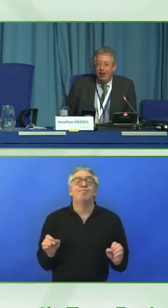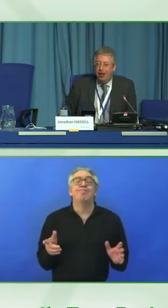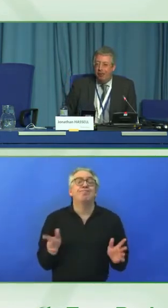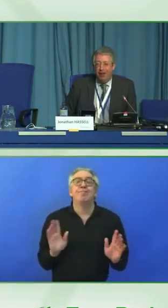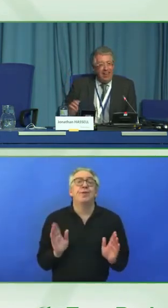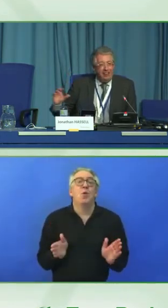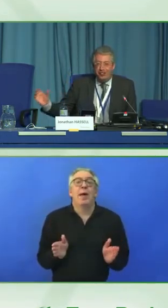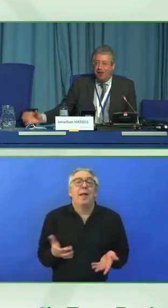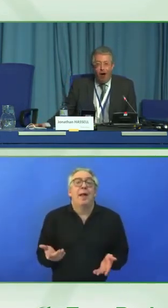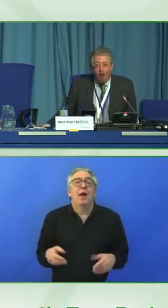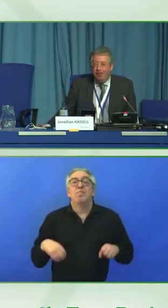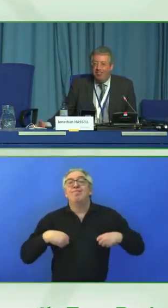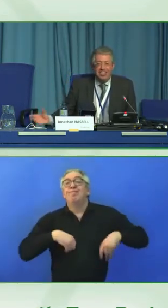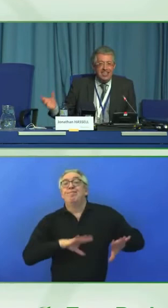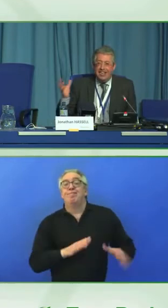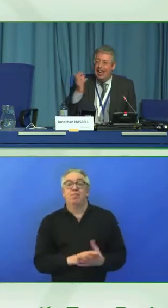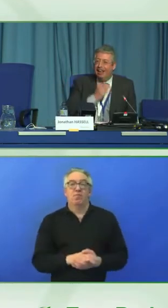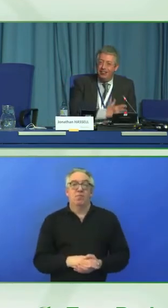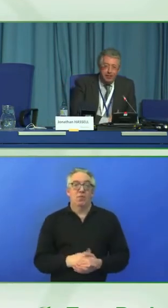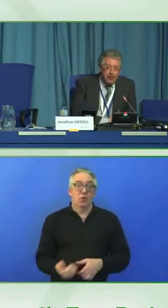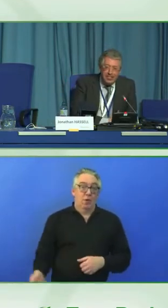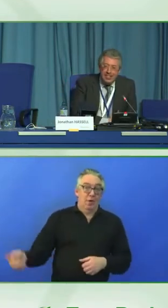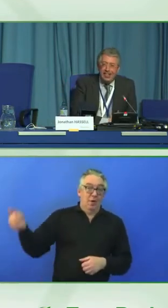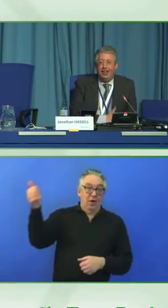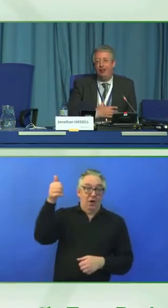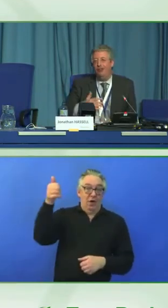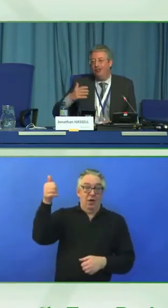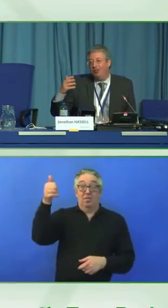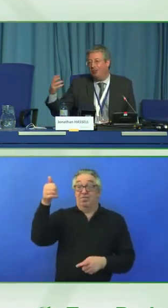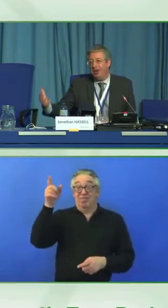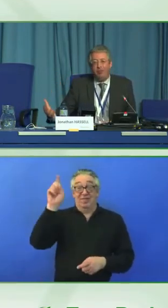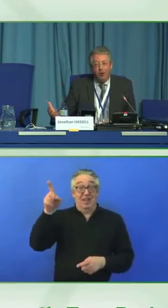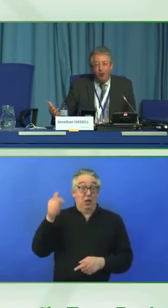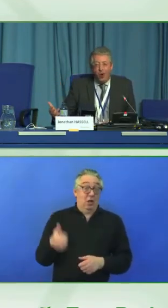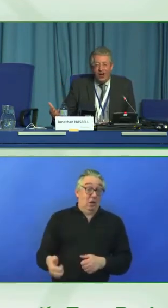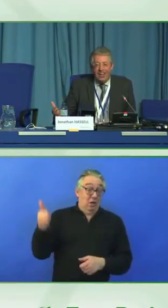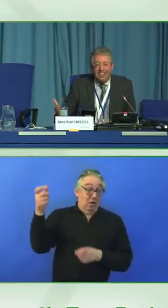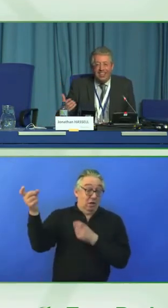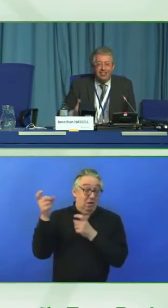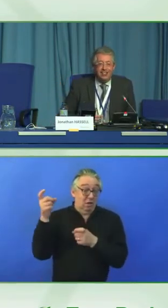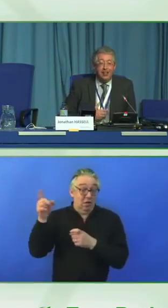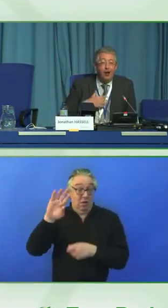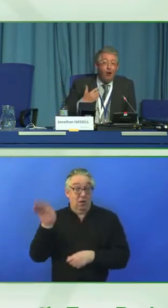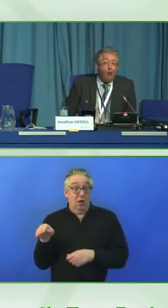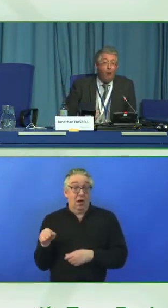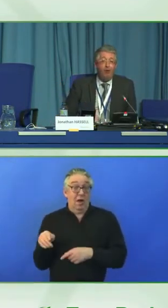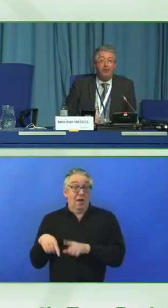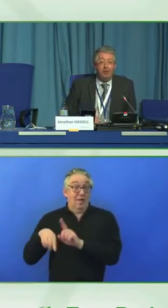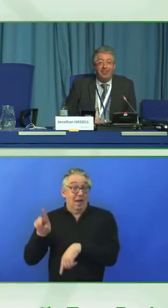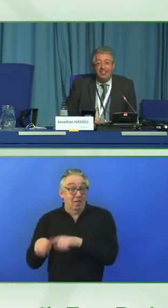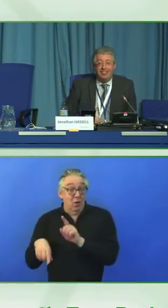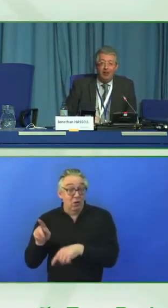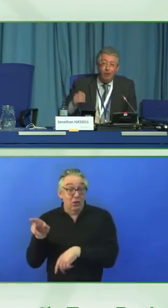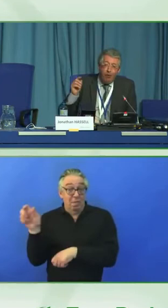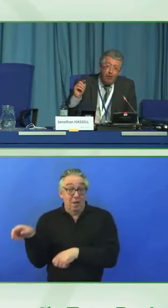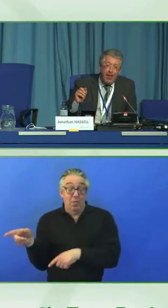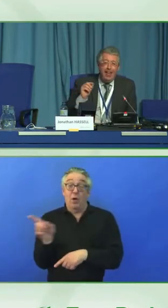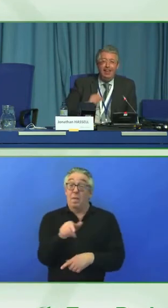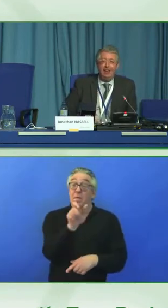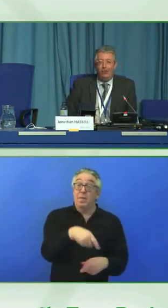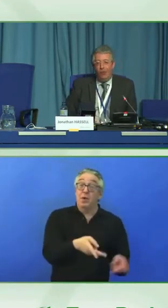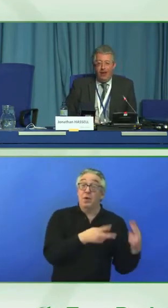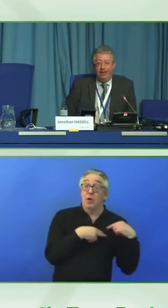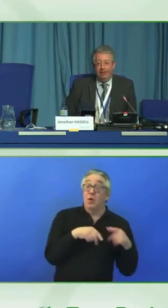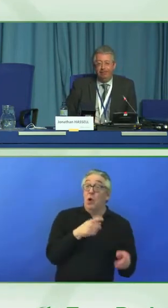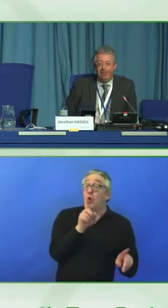CEO, but heads of R&D, diversity and inclusion, people who are working in testing. All of them need to know what